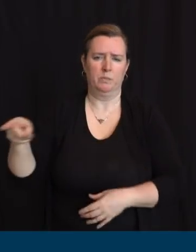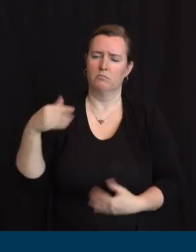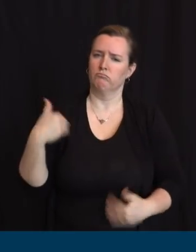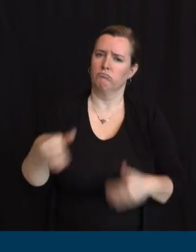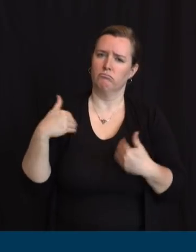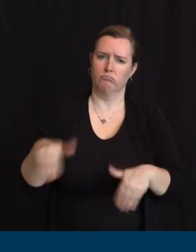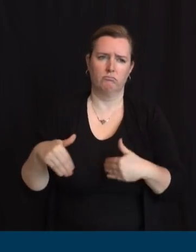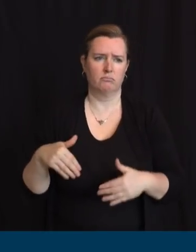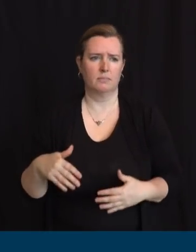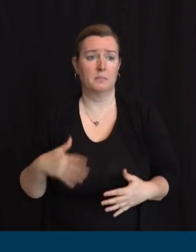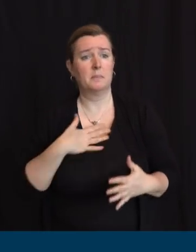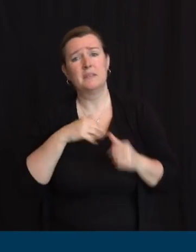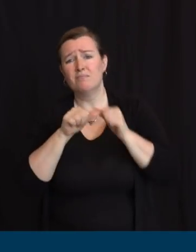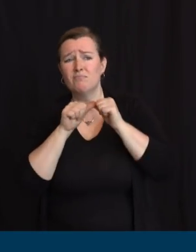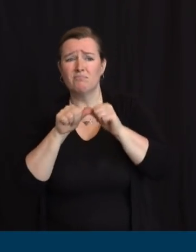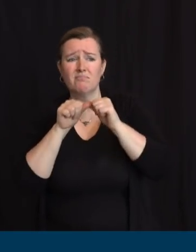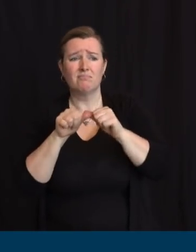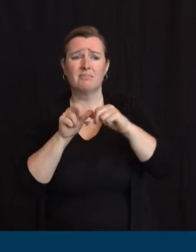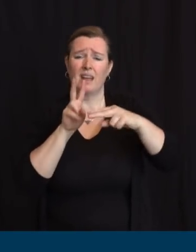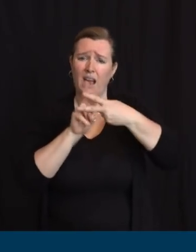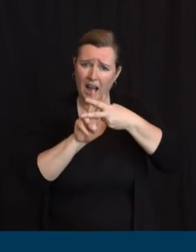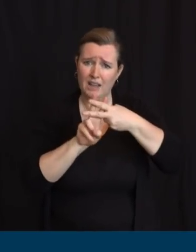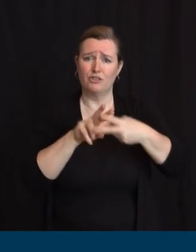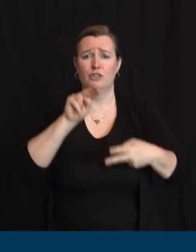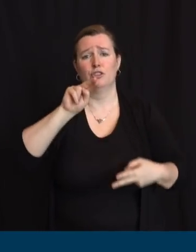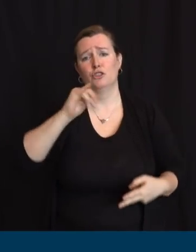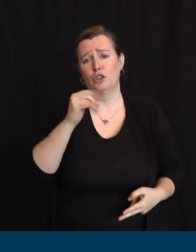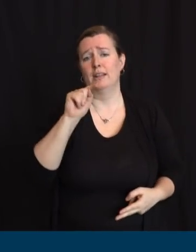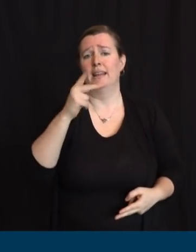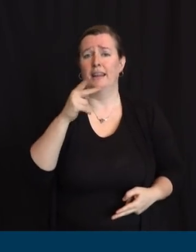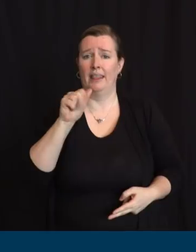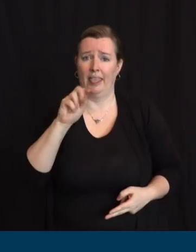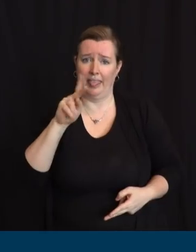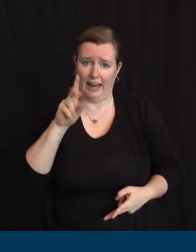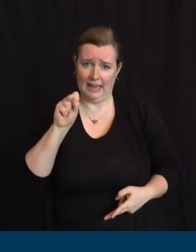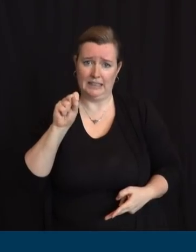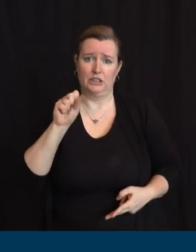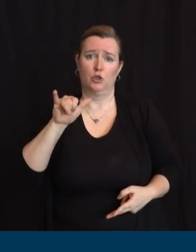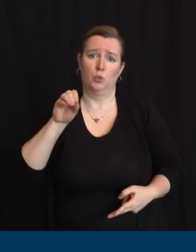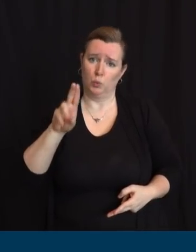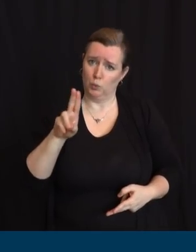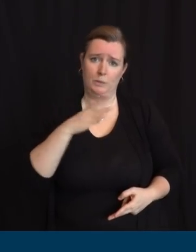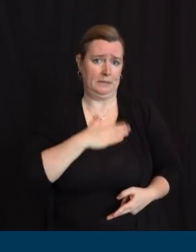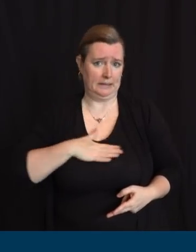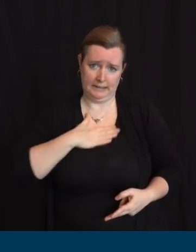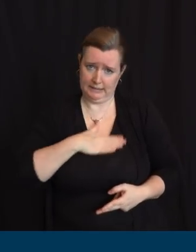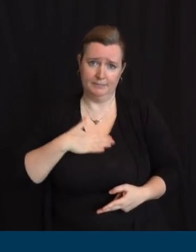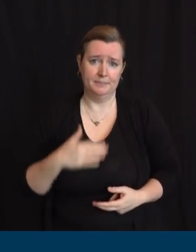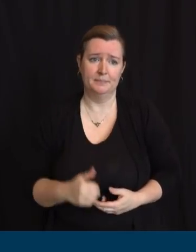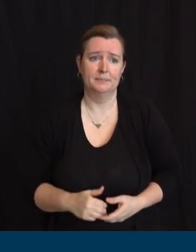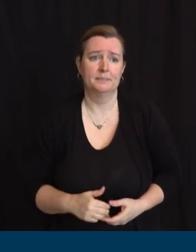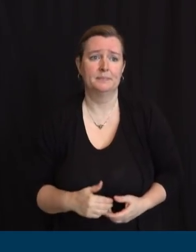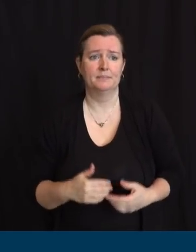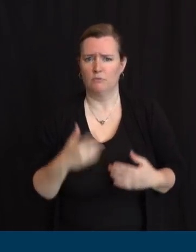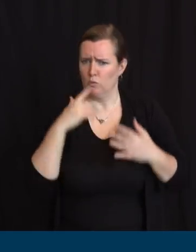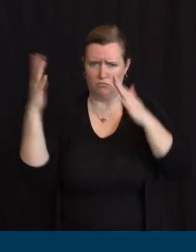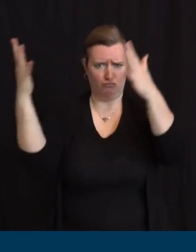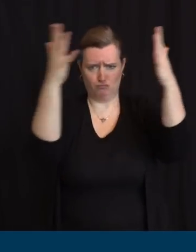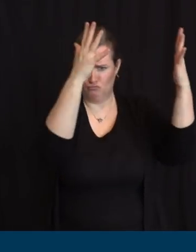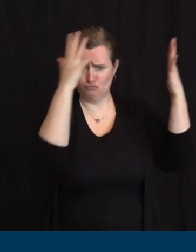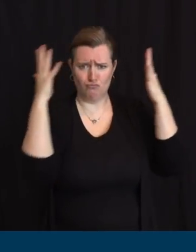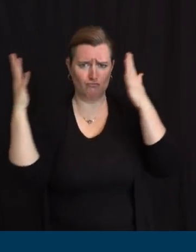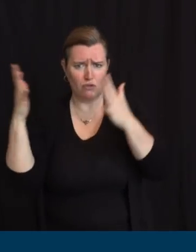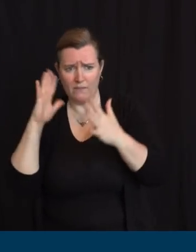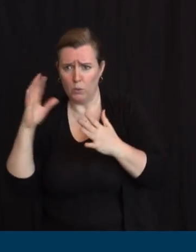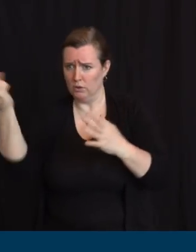up and down our state. Give them a shout-out using hashtag NJthanksYou so we can all recognize their efforts